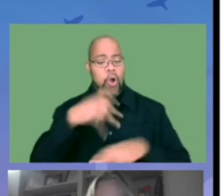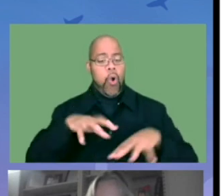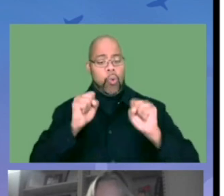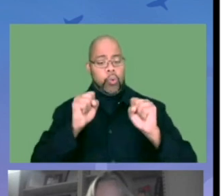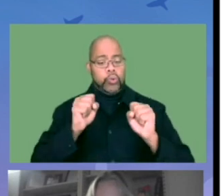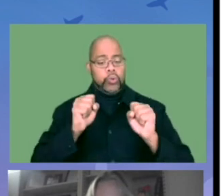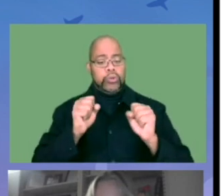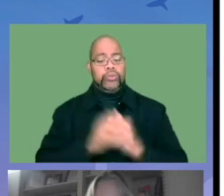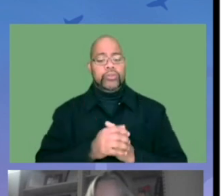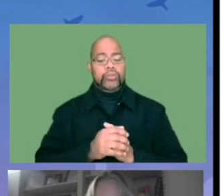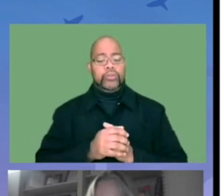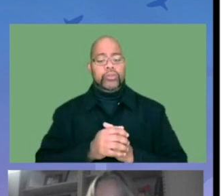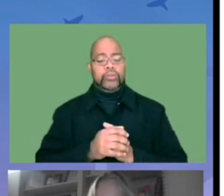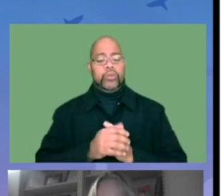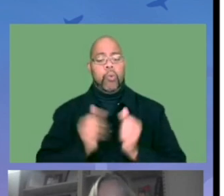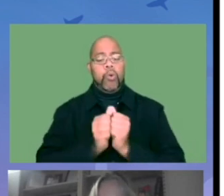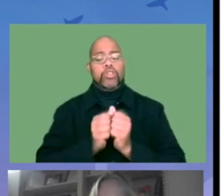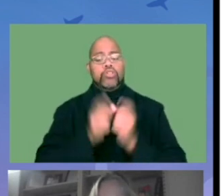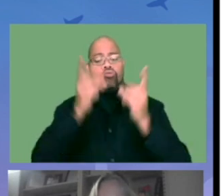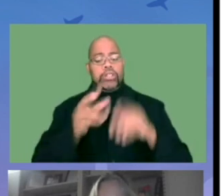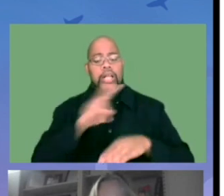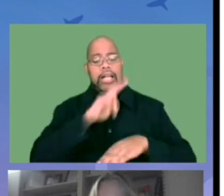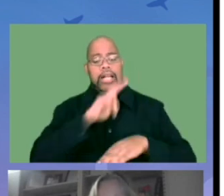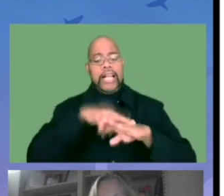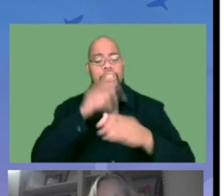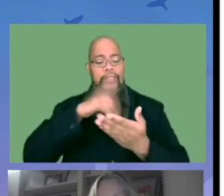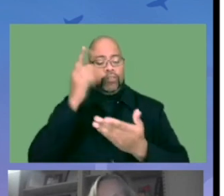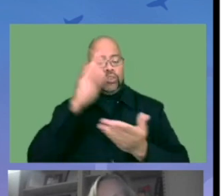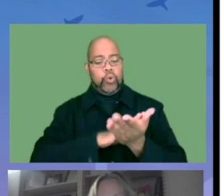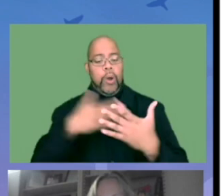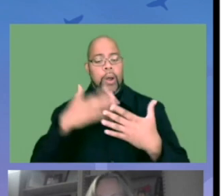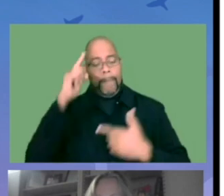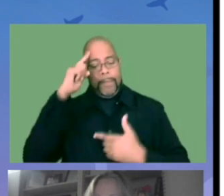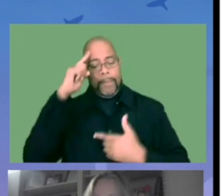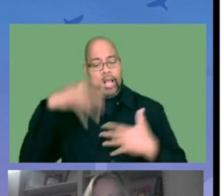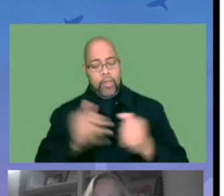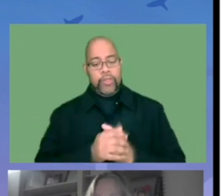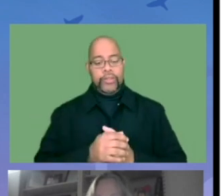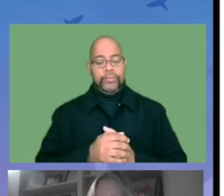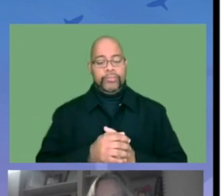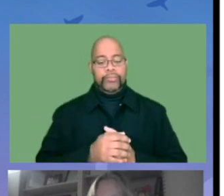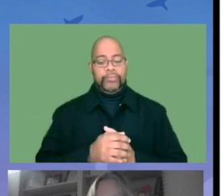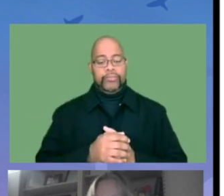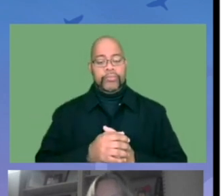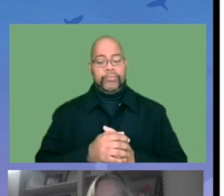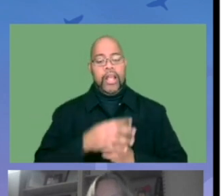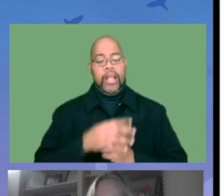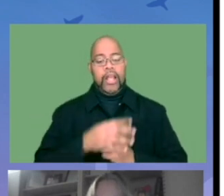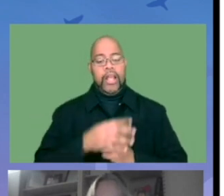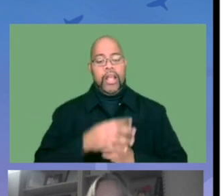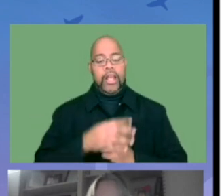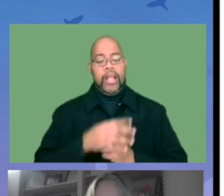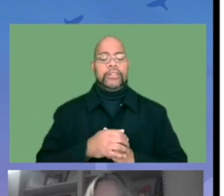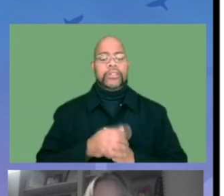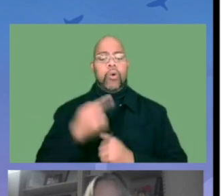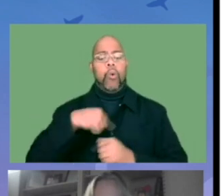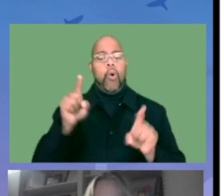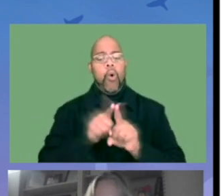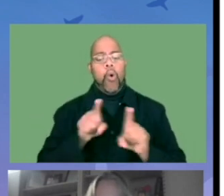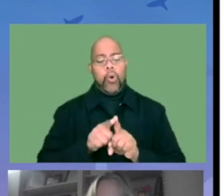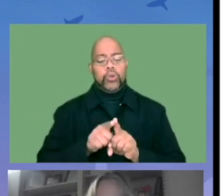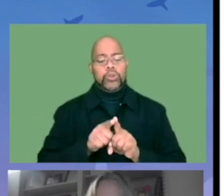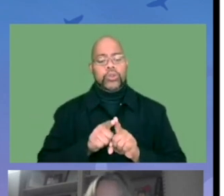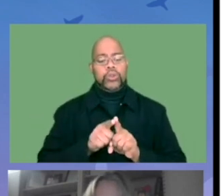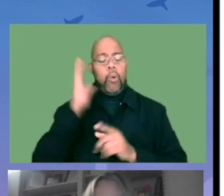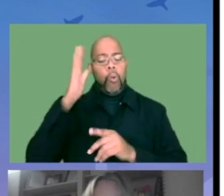with high school students and develop some lessons where both the teachers and the students will be using this app